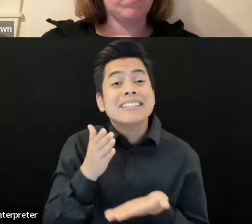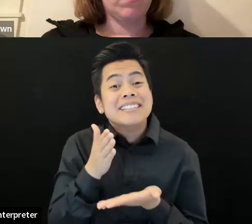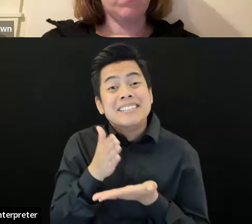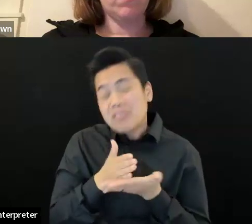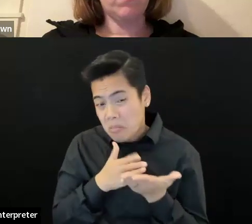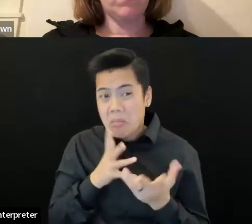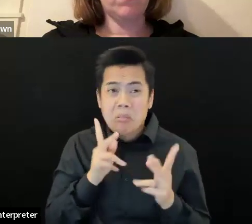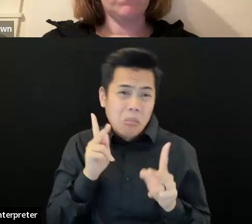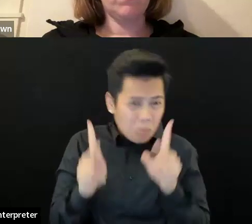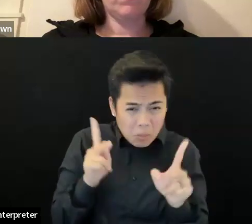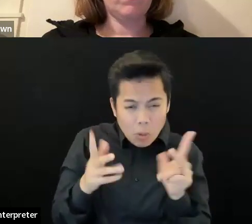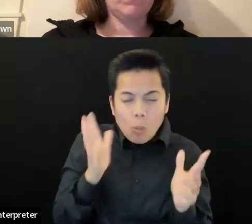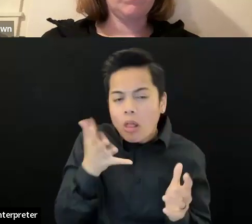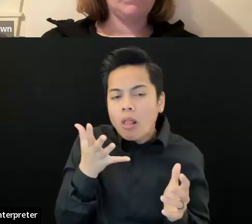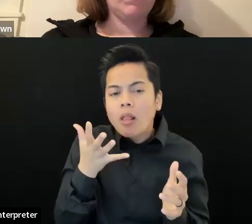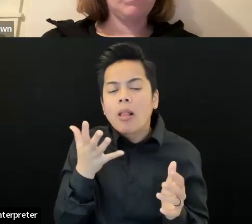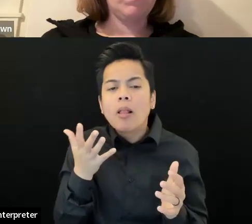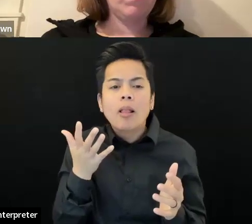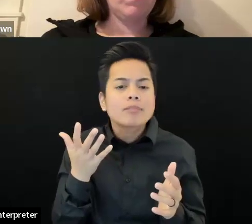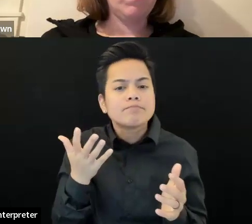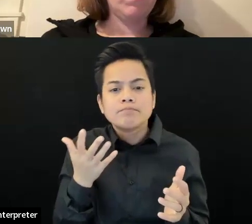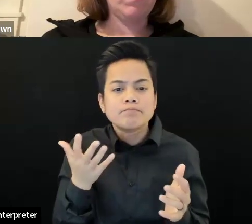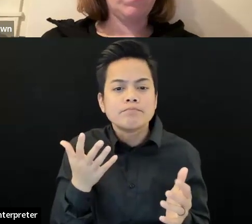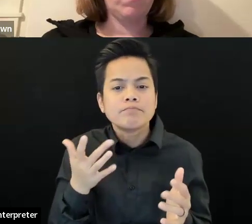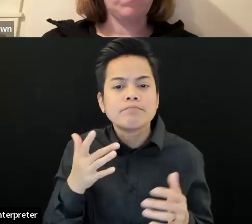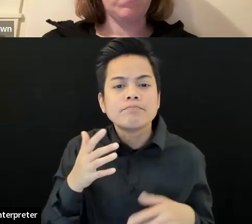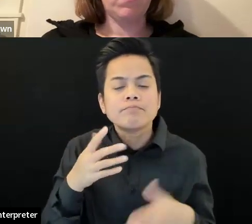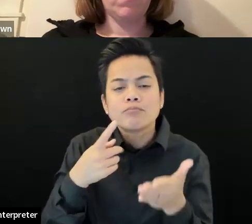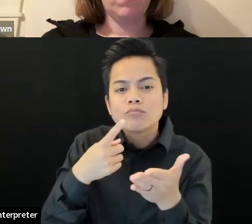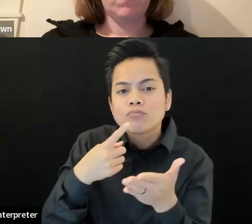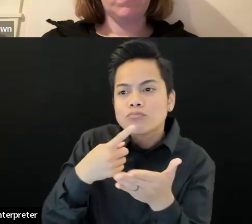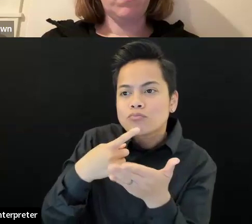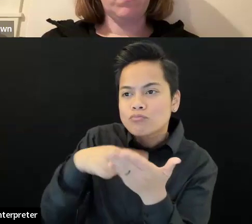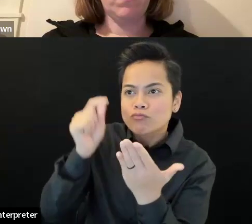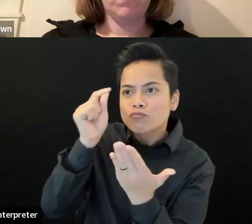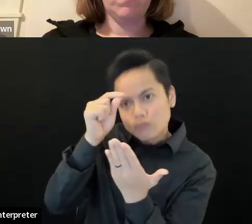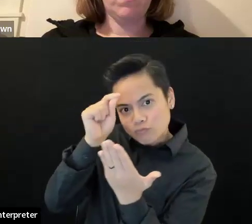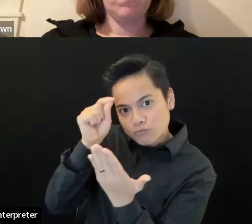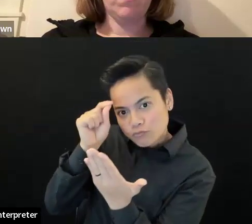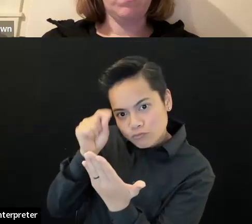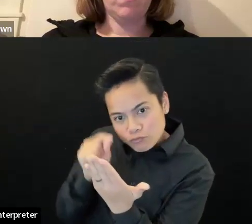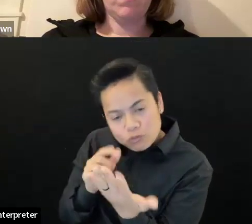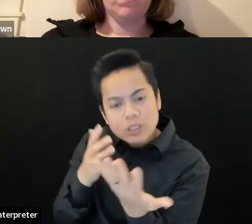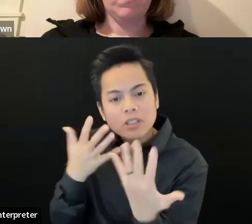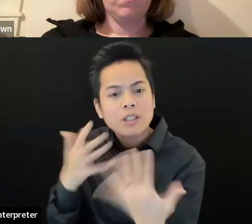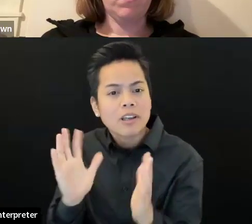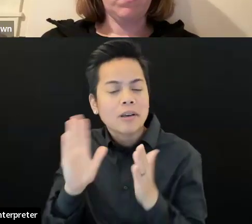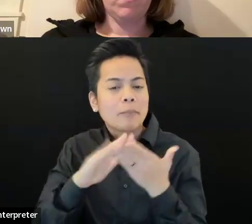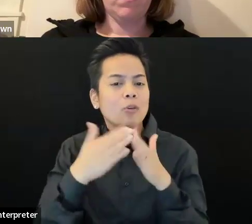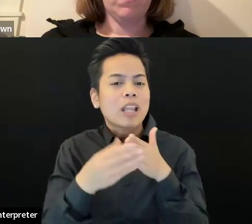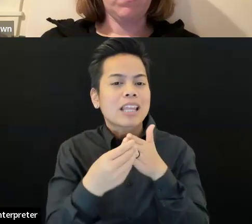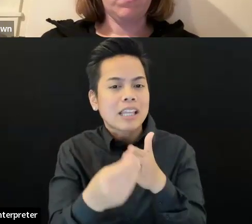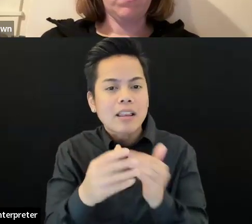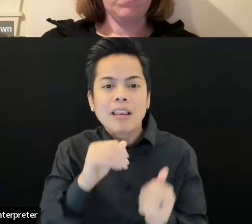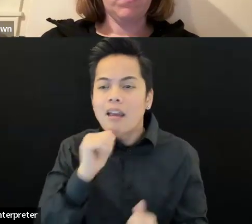not like we're thinking we'll have one BIPOC person and one, um, it's, it's just that we want to make sure that these are groups